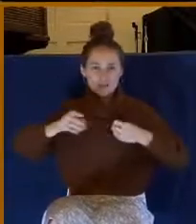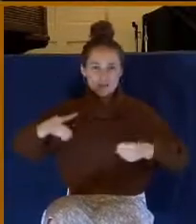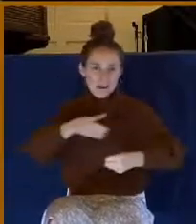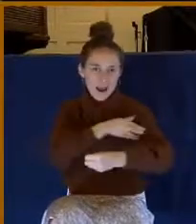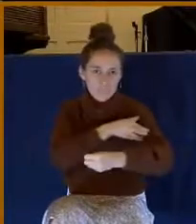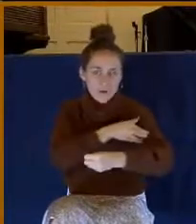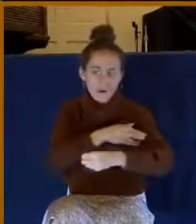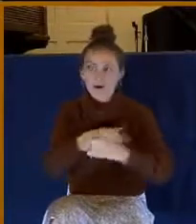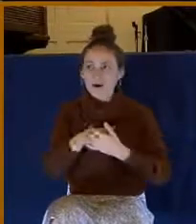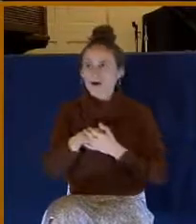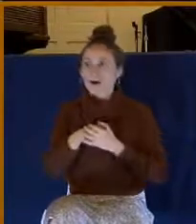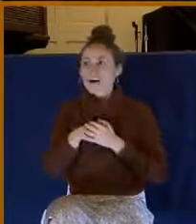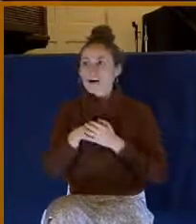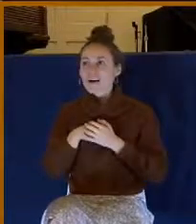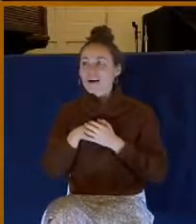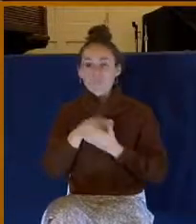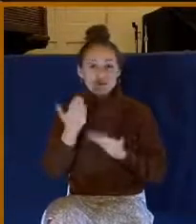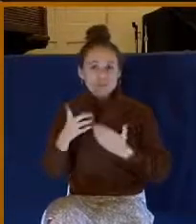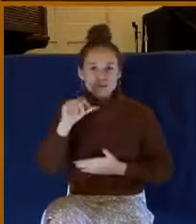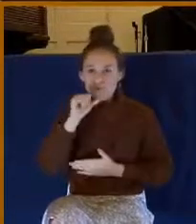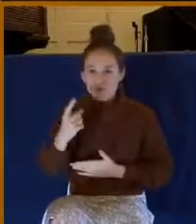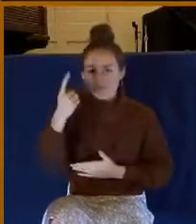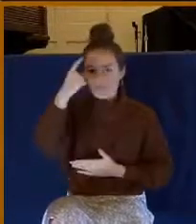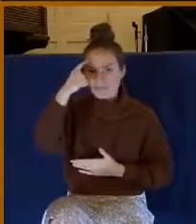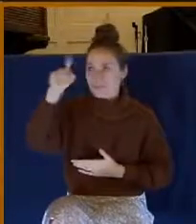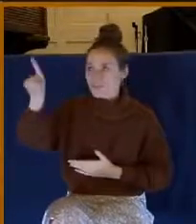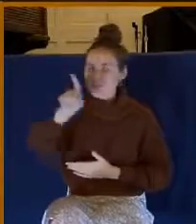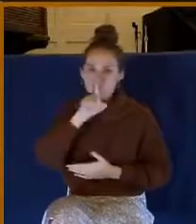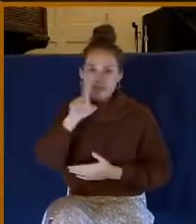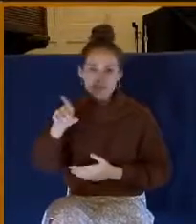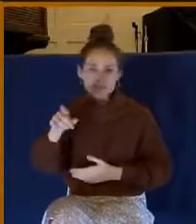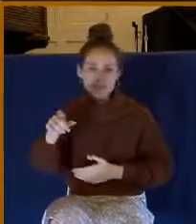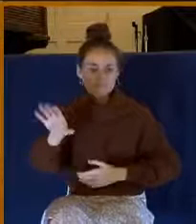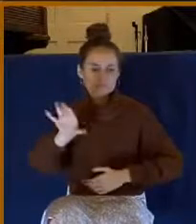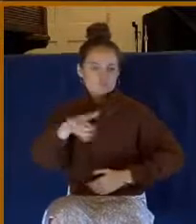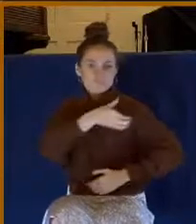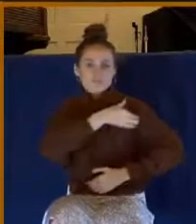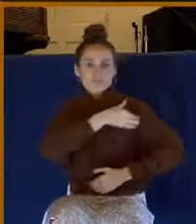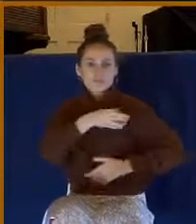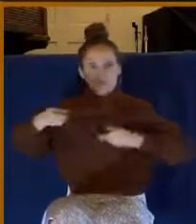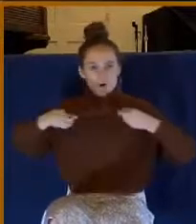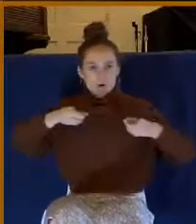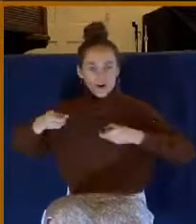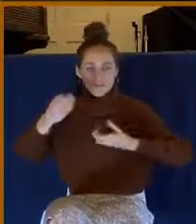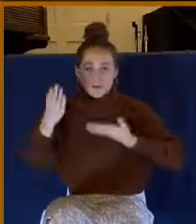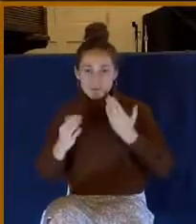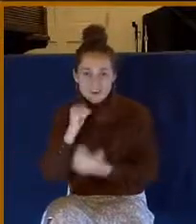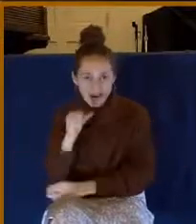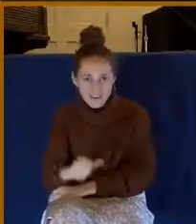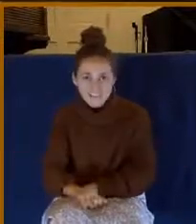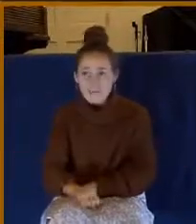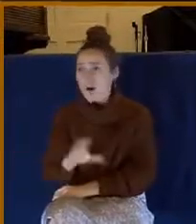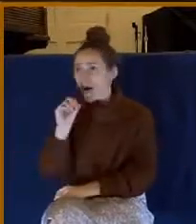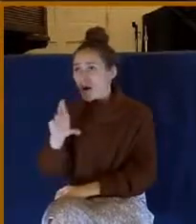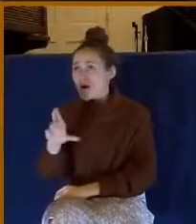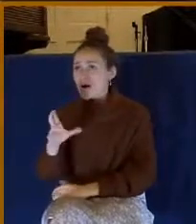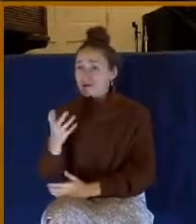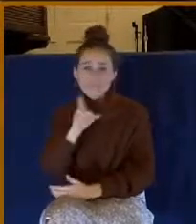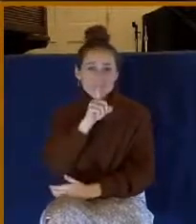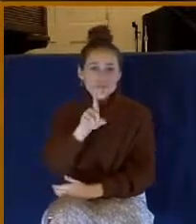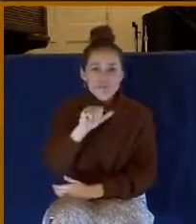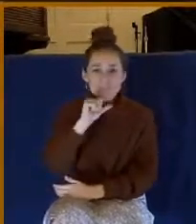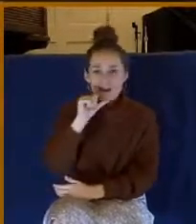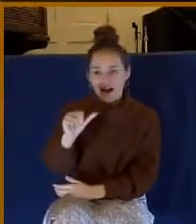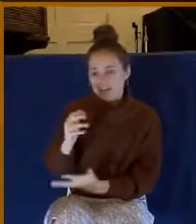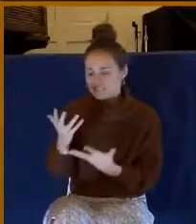is because you don't really think God is in charge or you really, um, you really are not sure that God